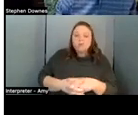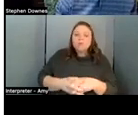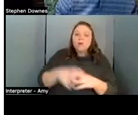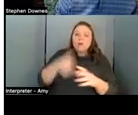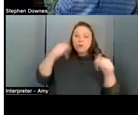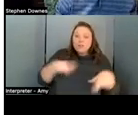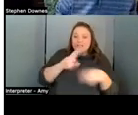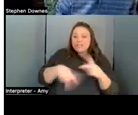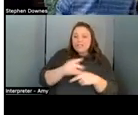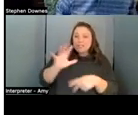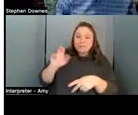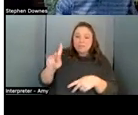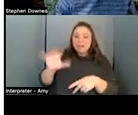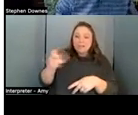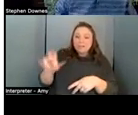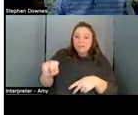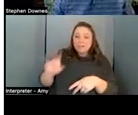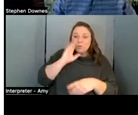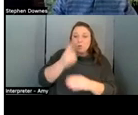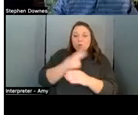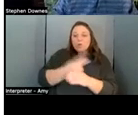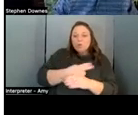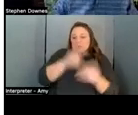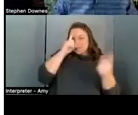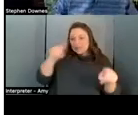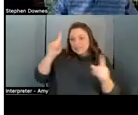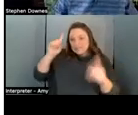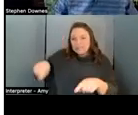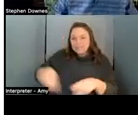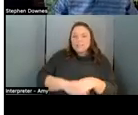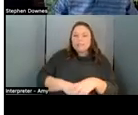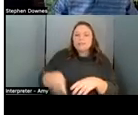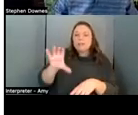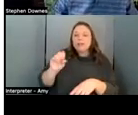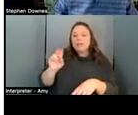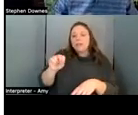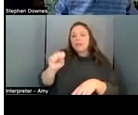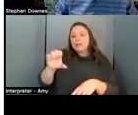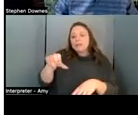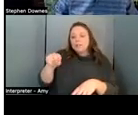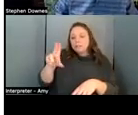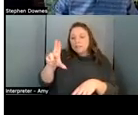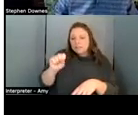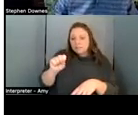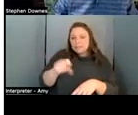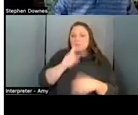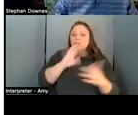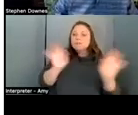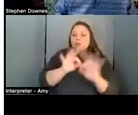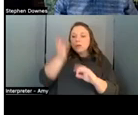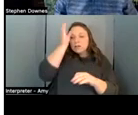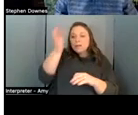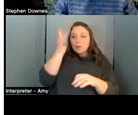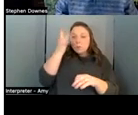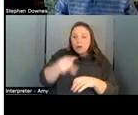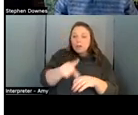they do is they use something called consensus this is an important concept because it underlies a lot more than